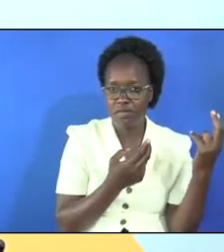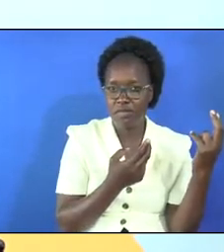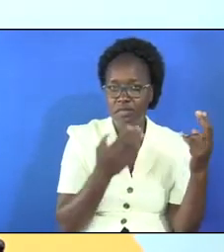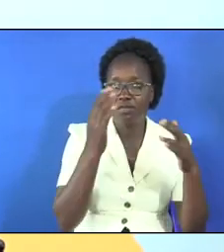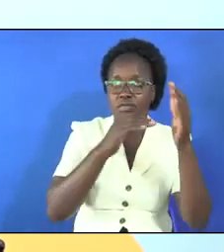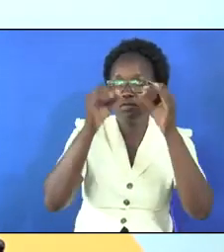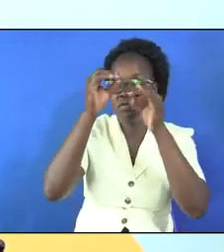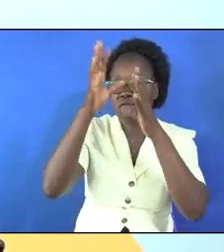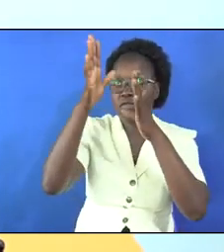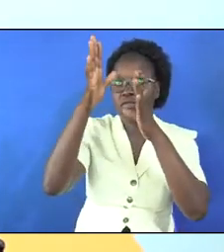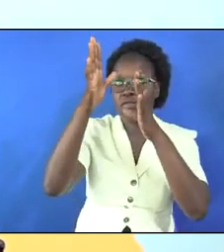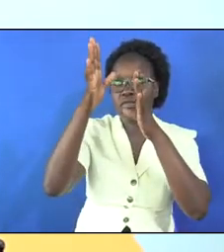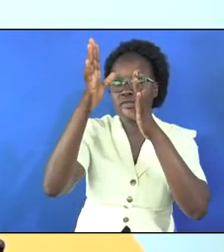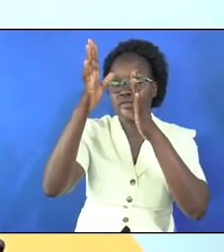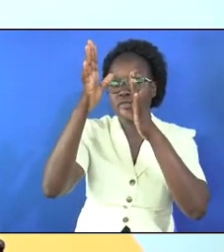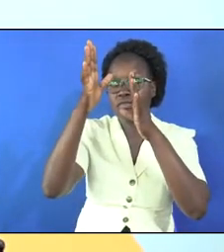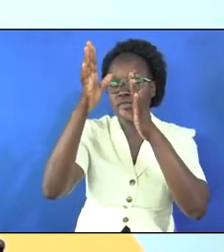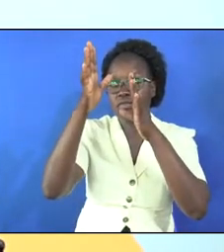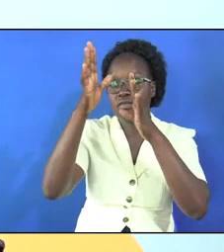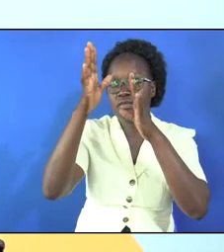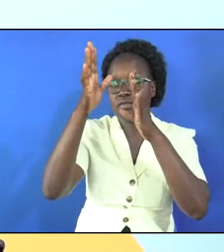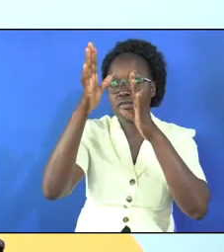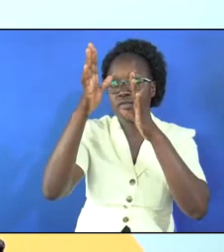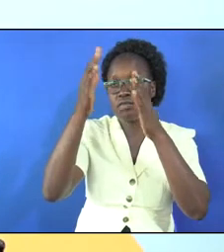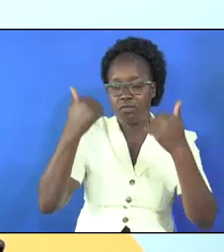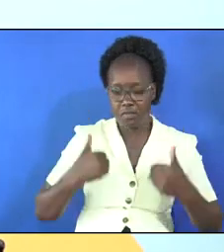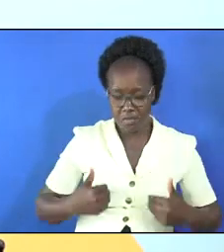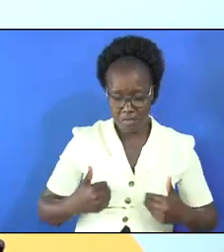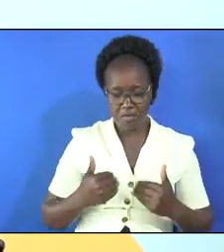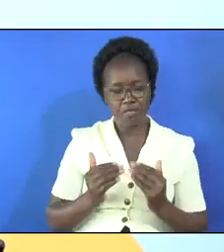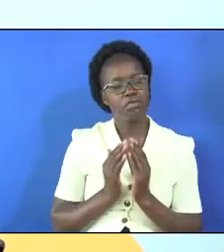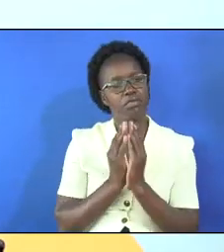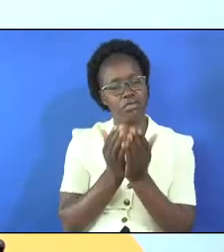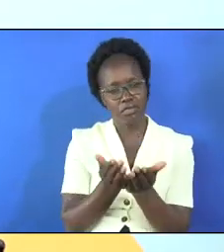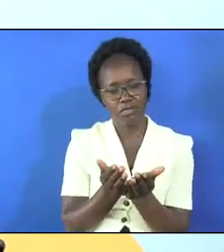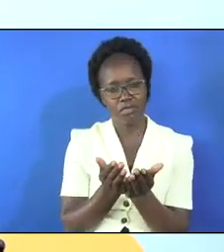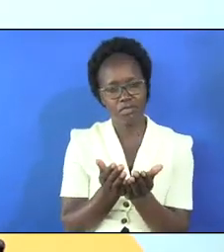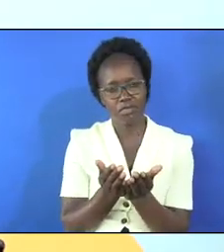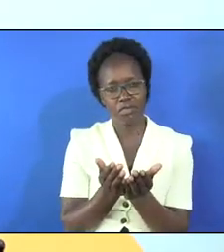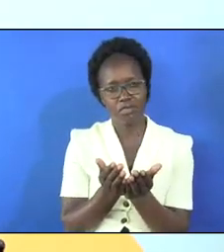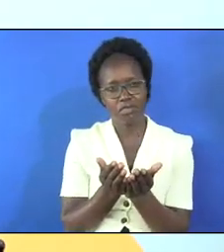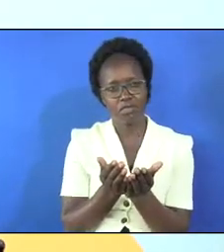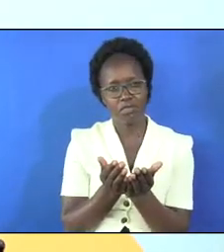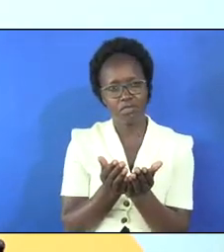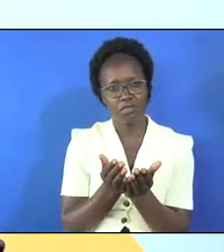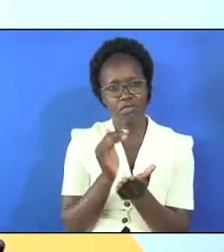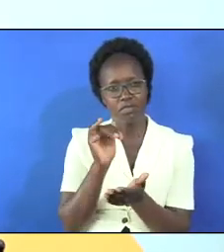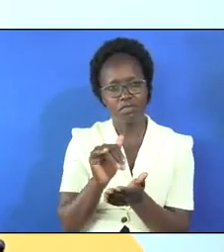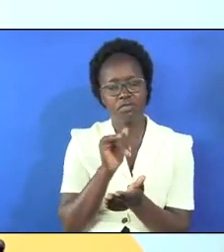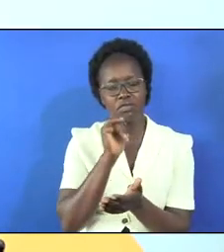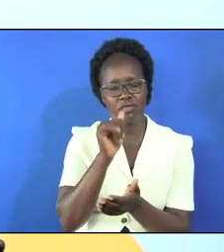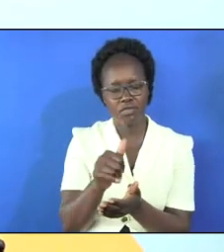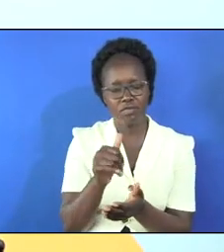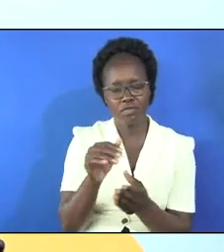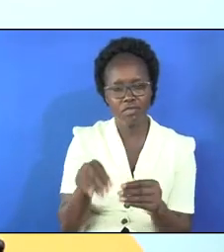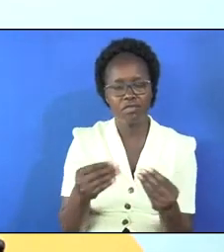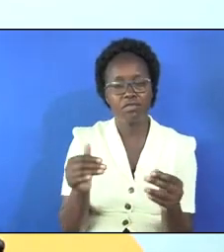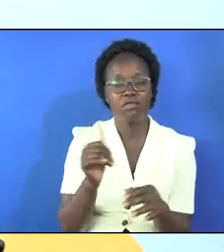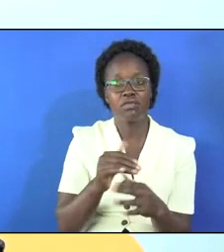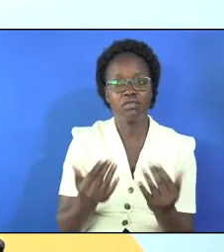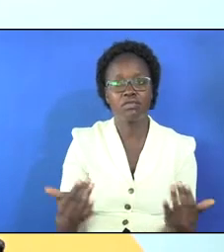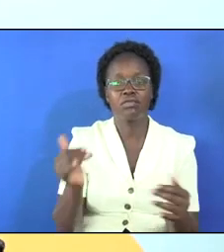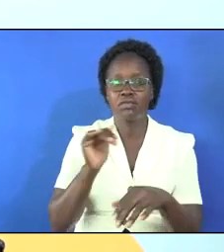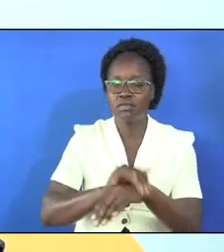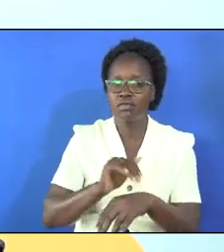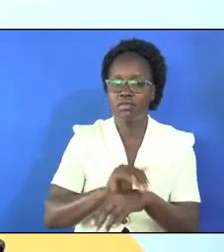heavenly father i am just a vessel that cannot produce anything